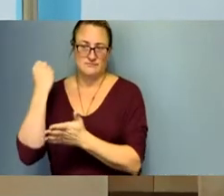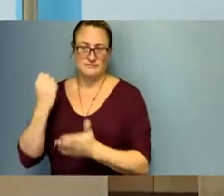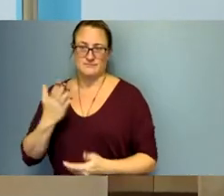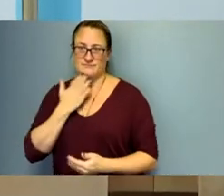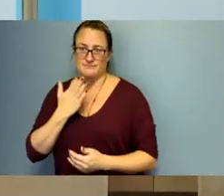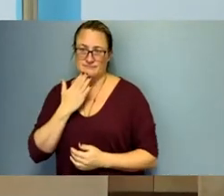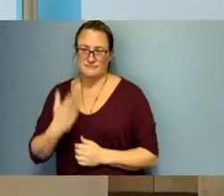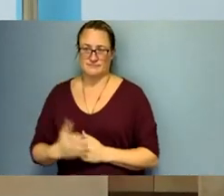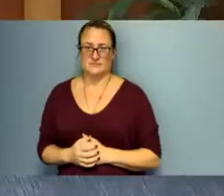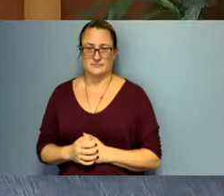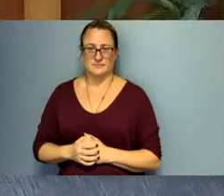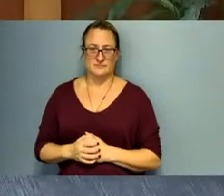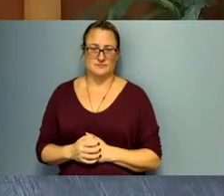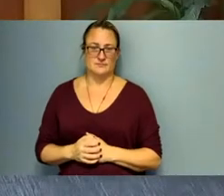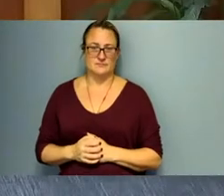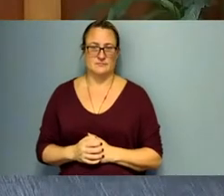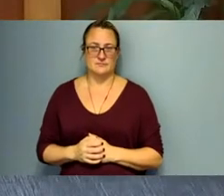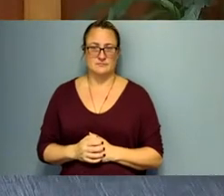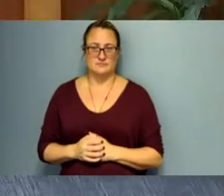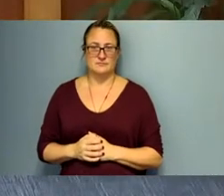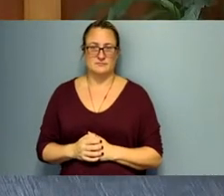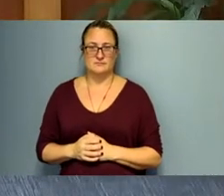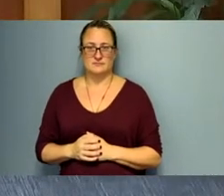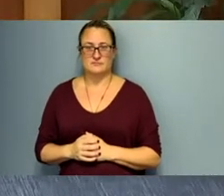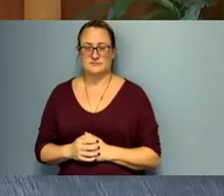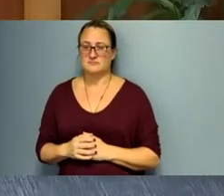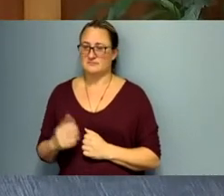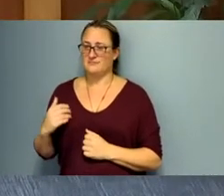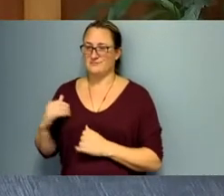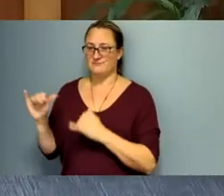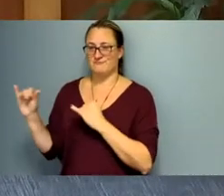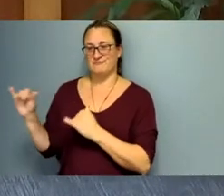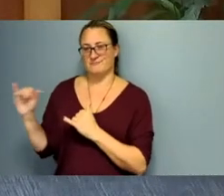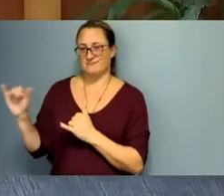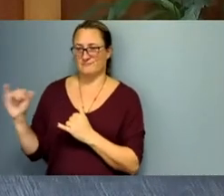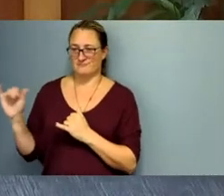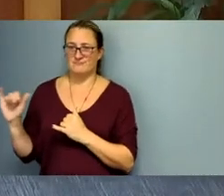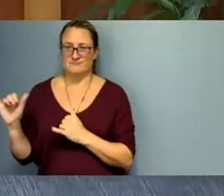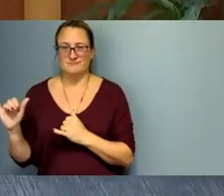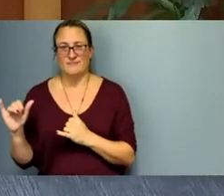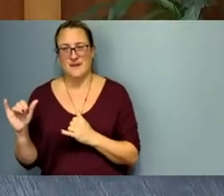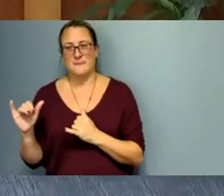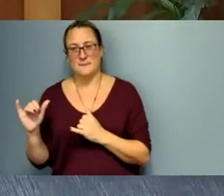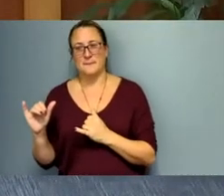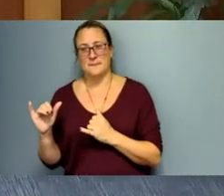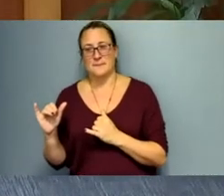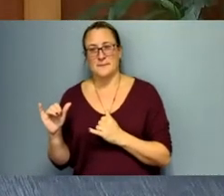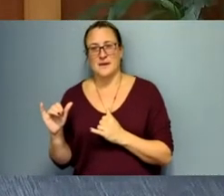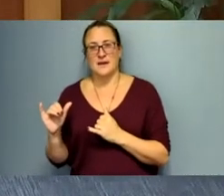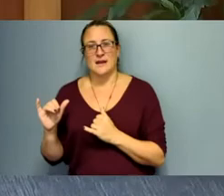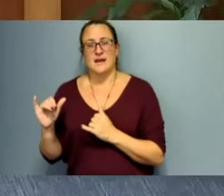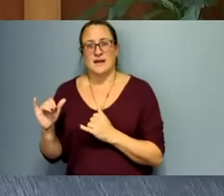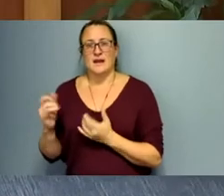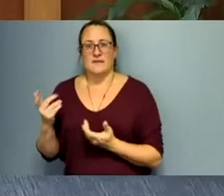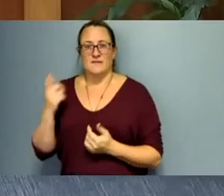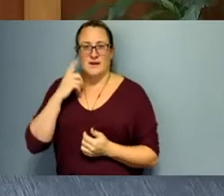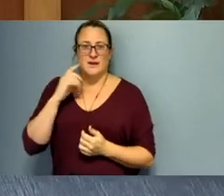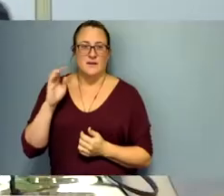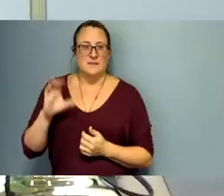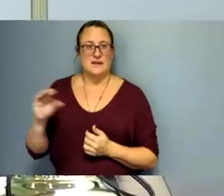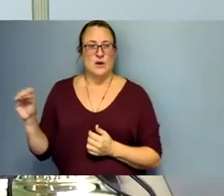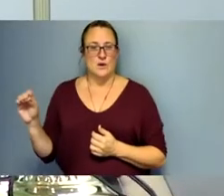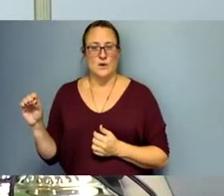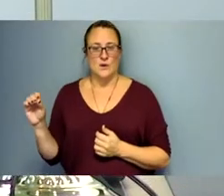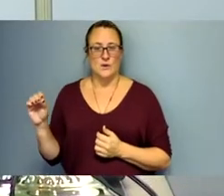i want to echo some of the comments um of um our coo marge mckevitt